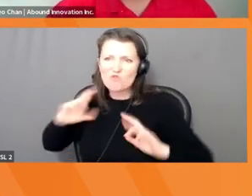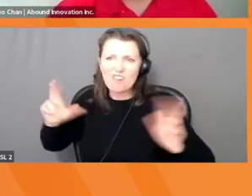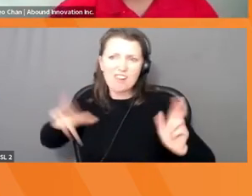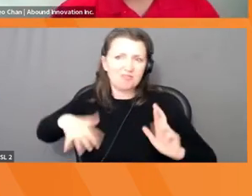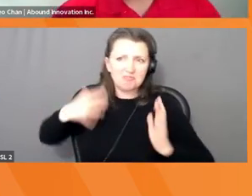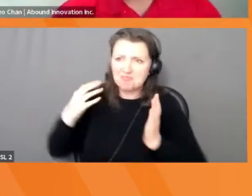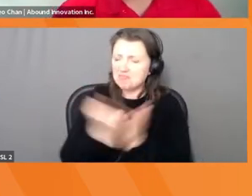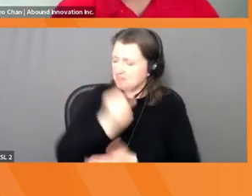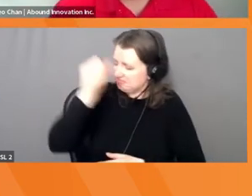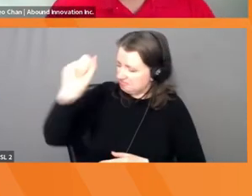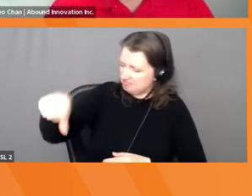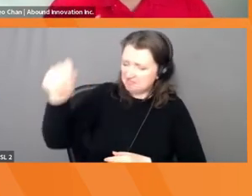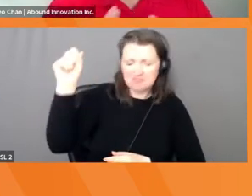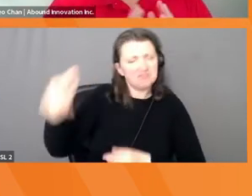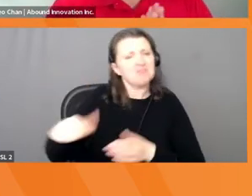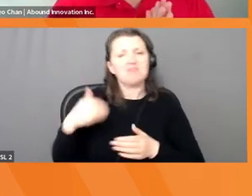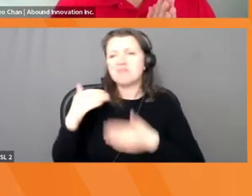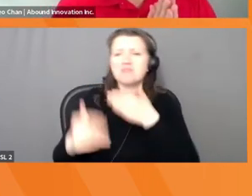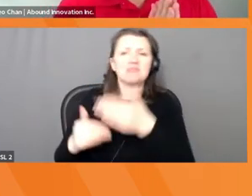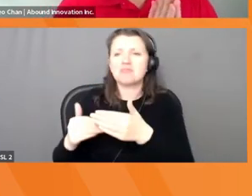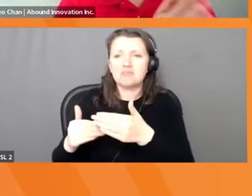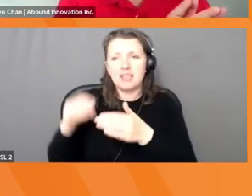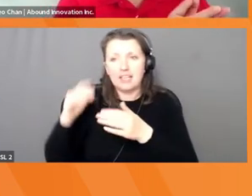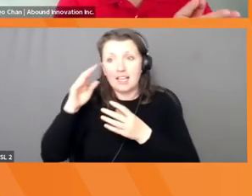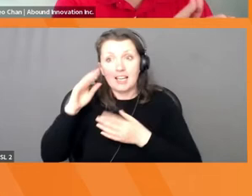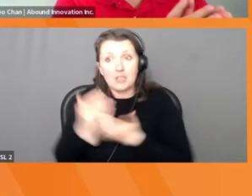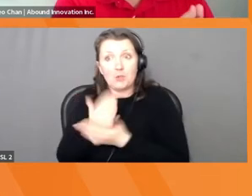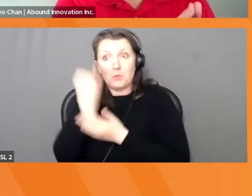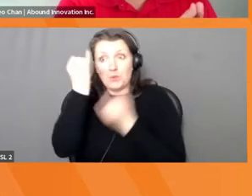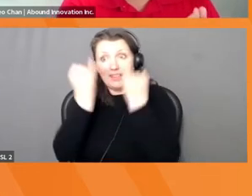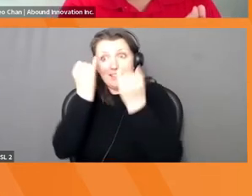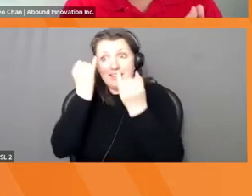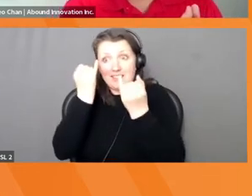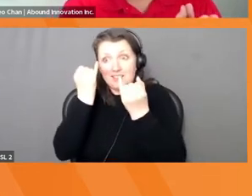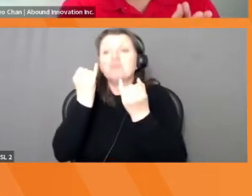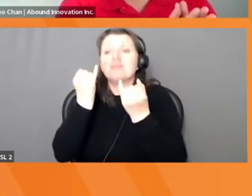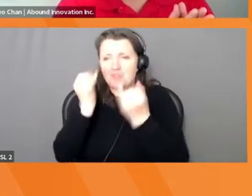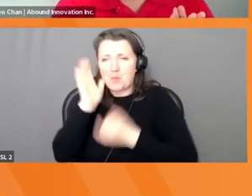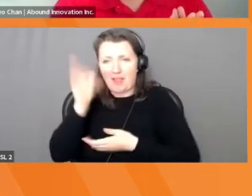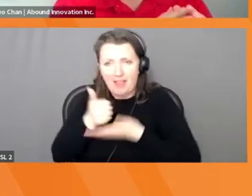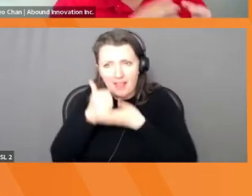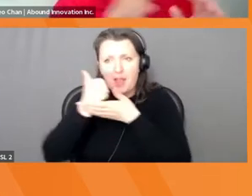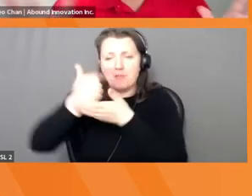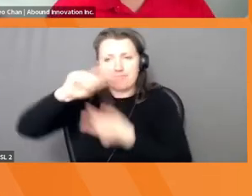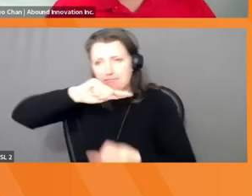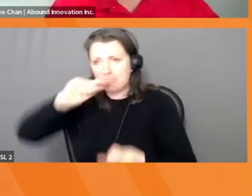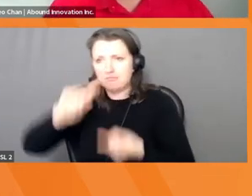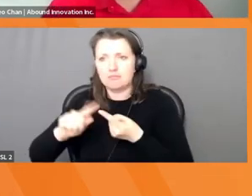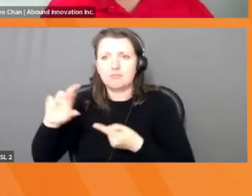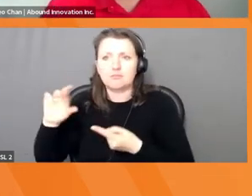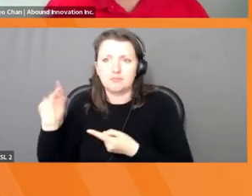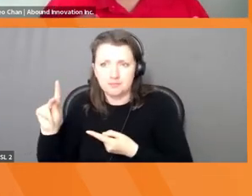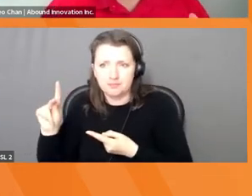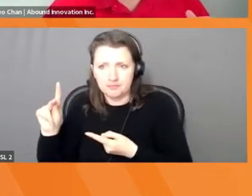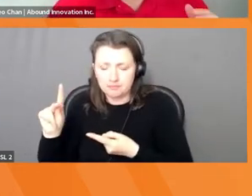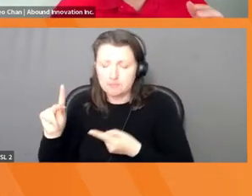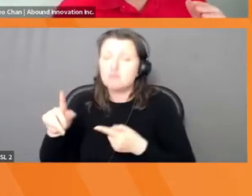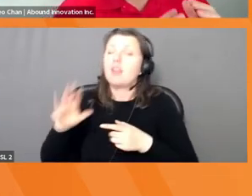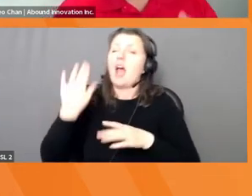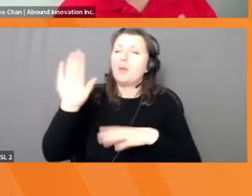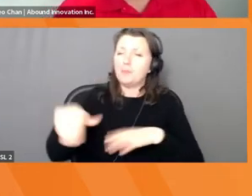help you do that. So I want to share you with you some statistics. So nobody is safe from disruption.